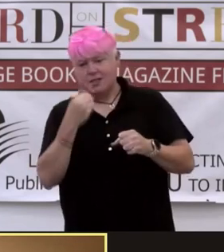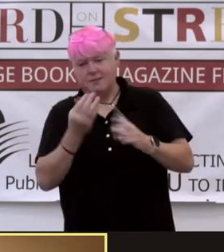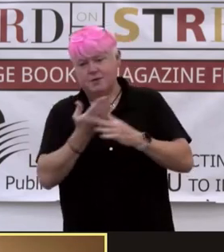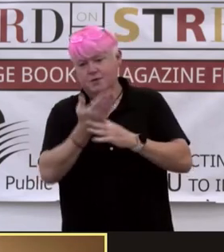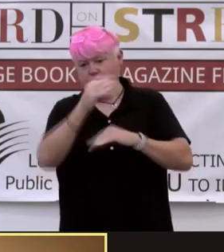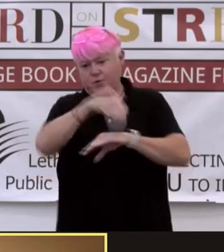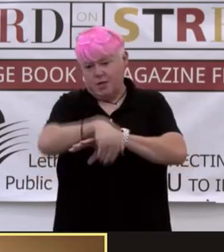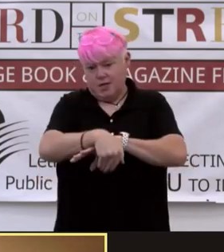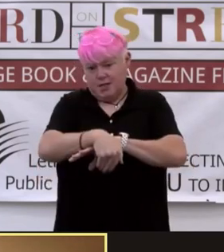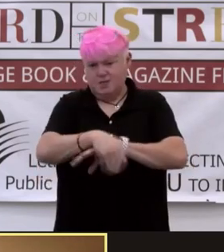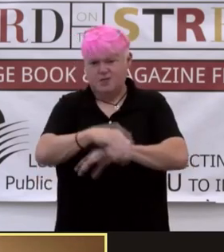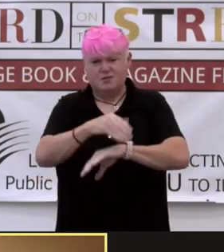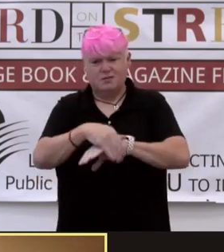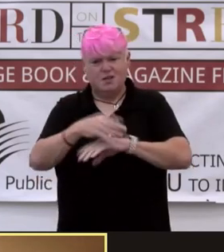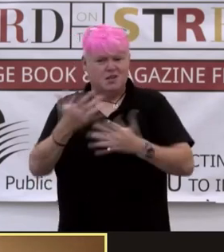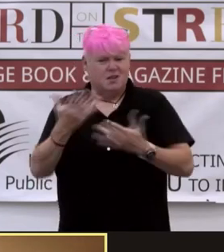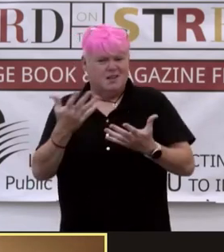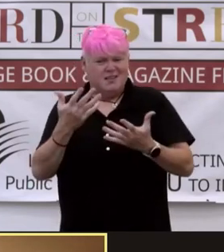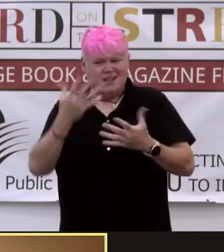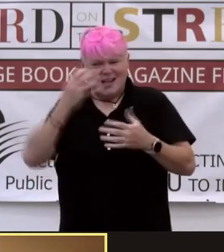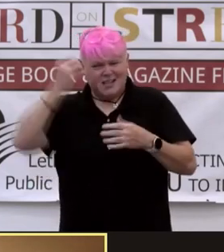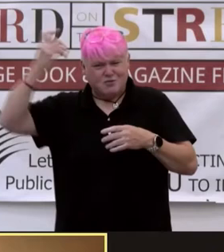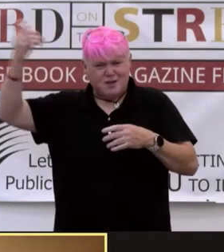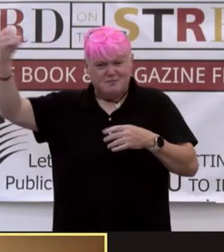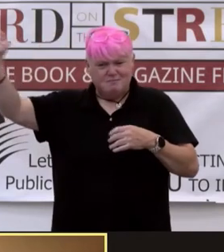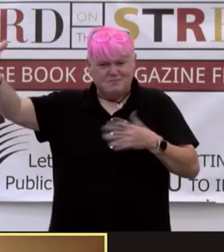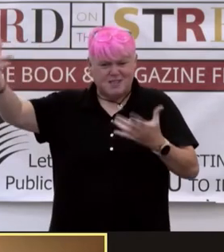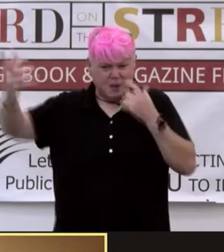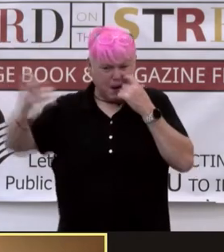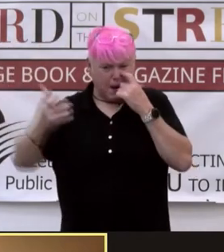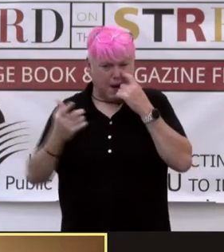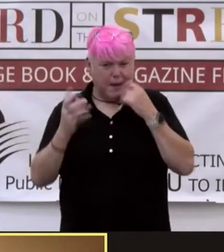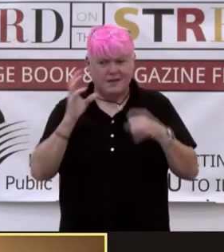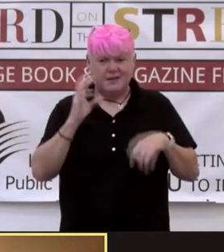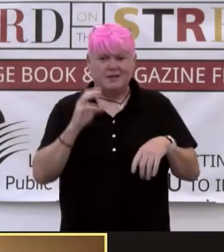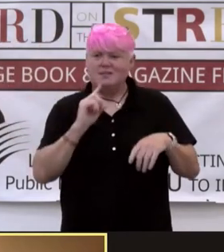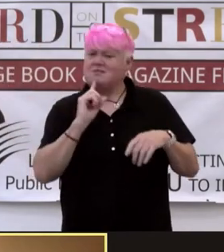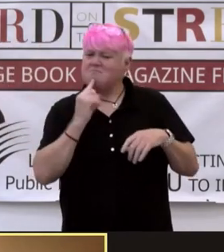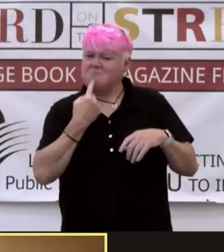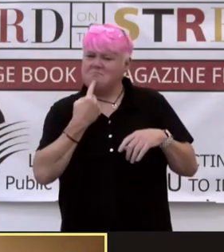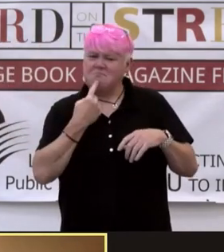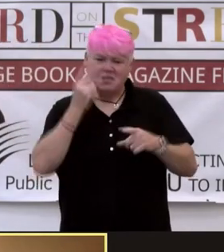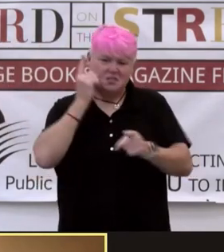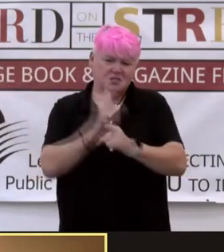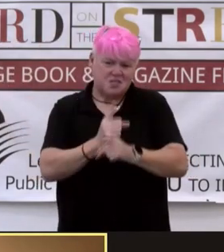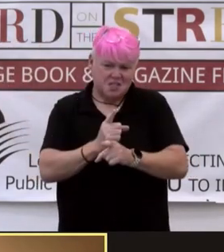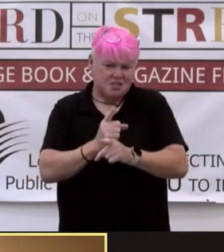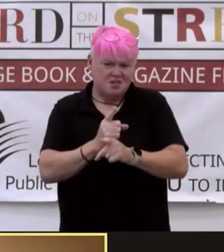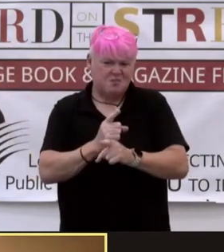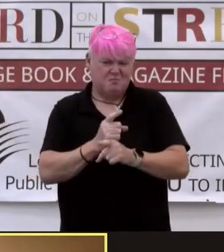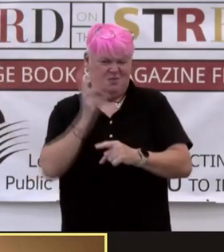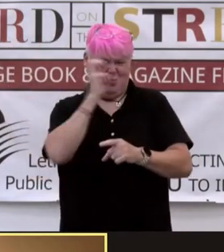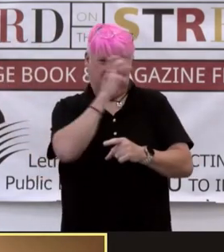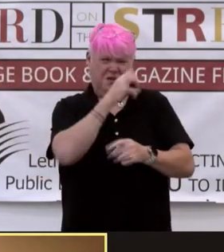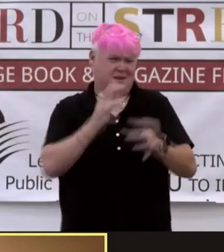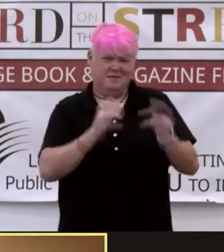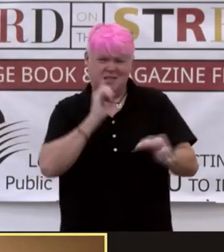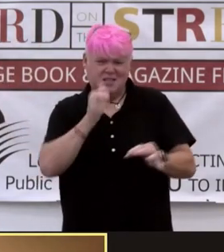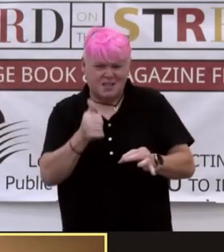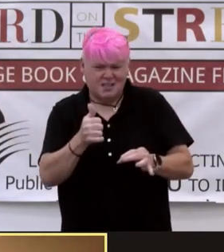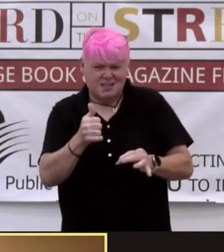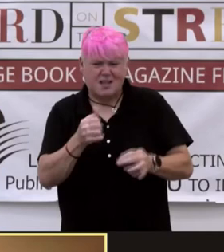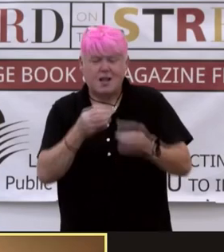So she has nightmares. Who doesn't? So she misses her sister. Why can't she? It would be strange if she didn't. Lost in her thoughts,